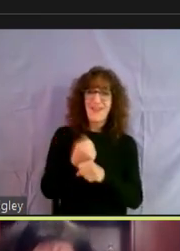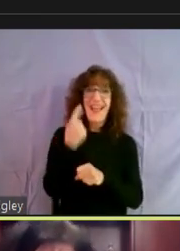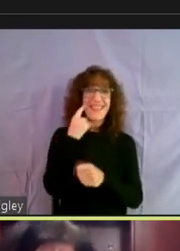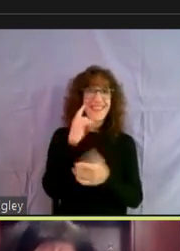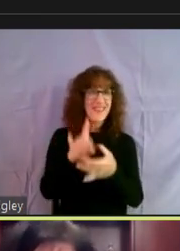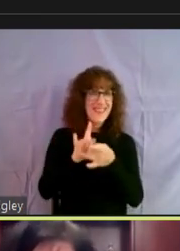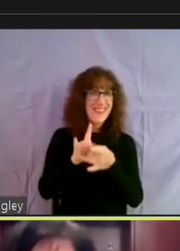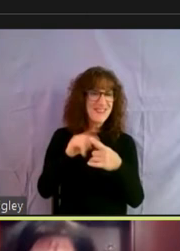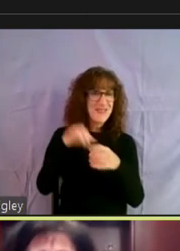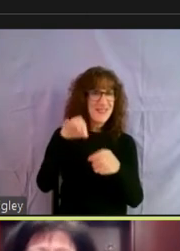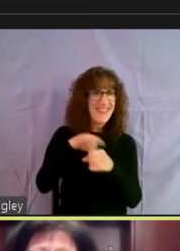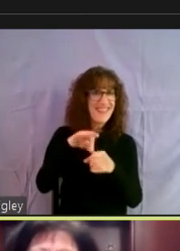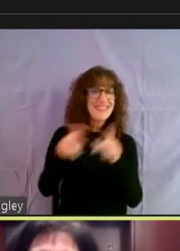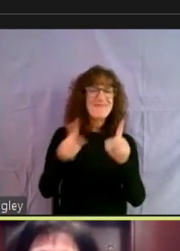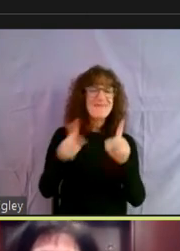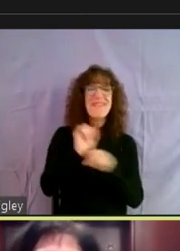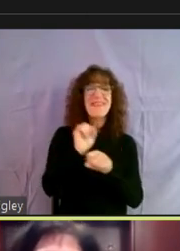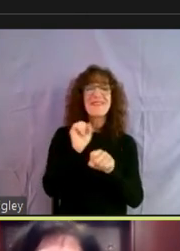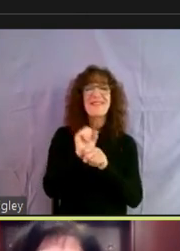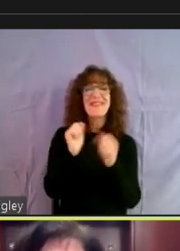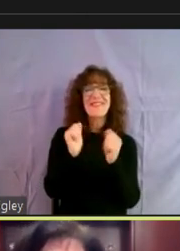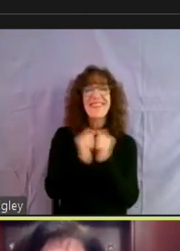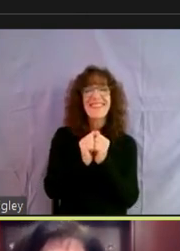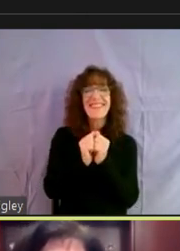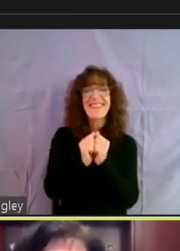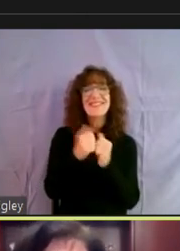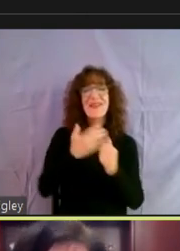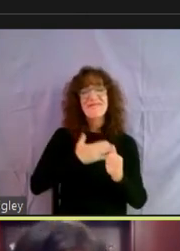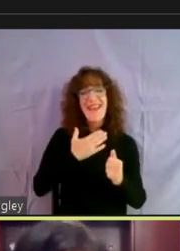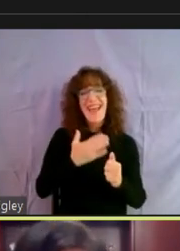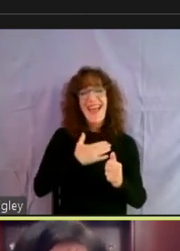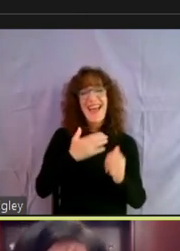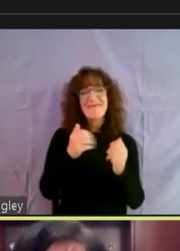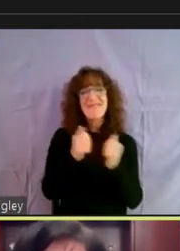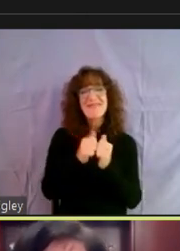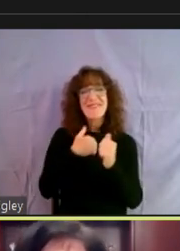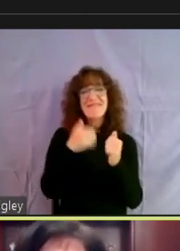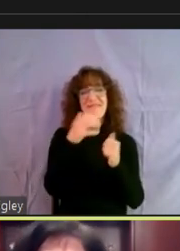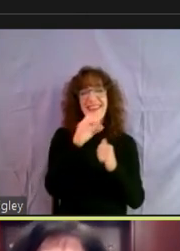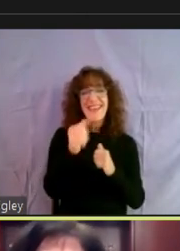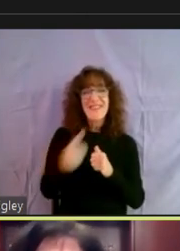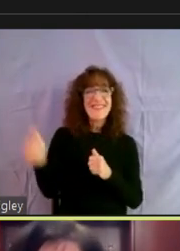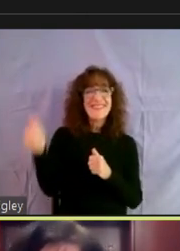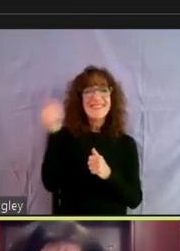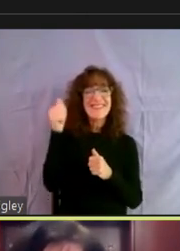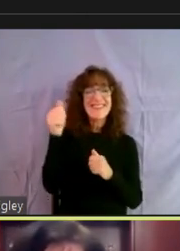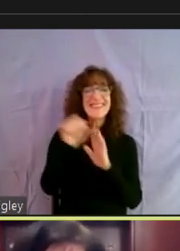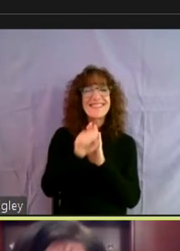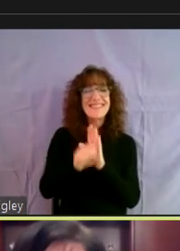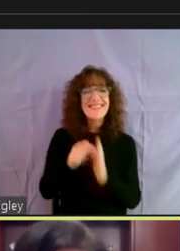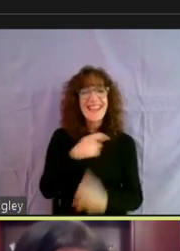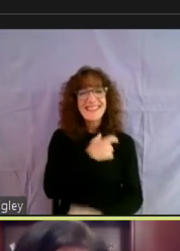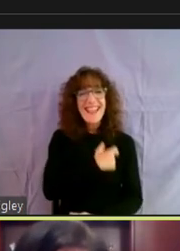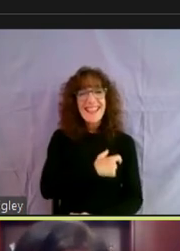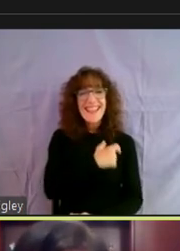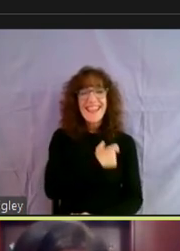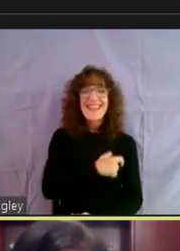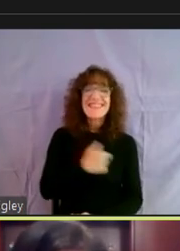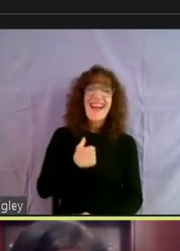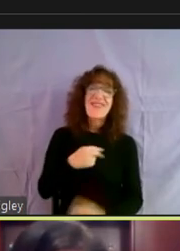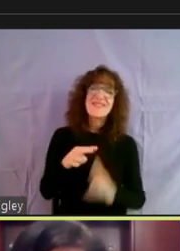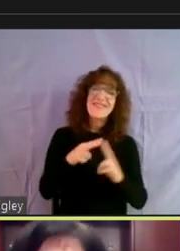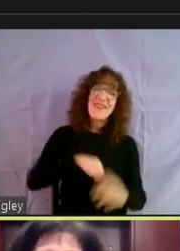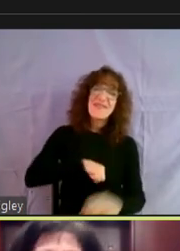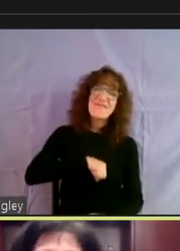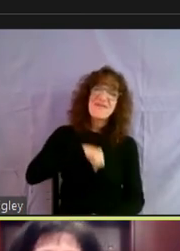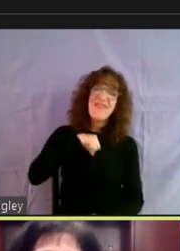with elected officials I work for. So, um, I'm really happy with my executive, my state delegates. And, um, I was incredibly proud as I